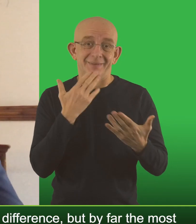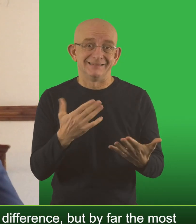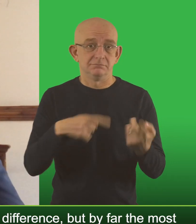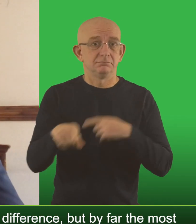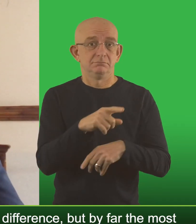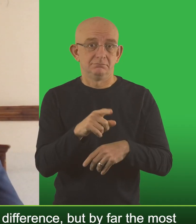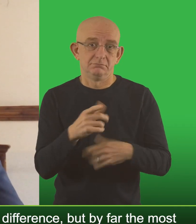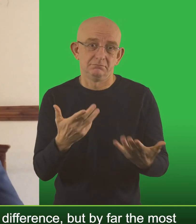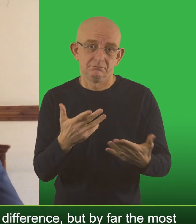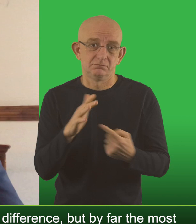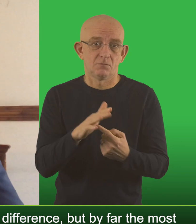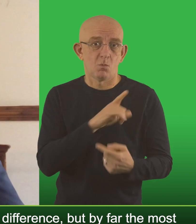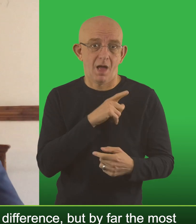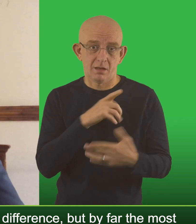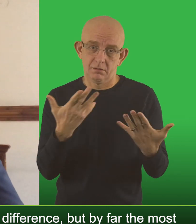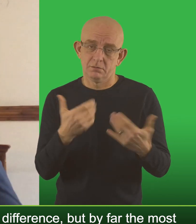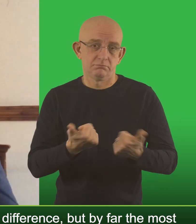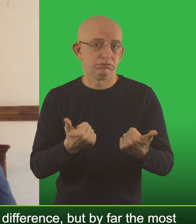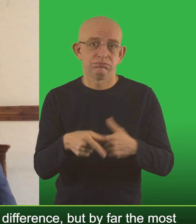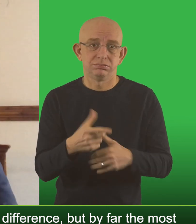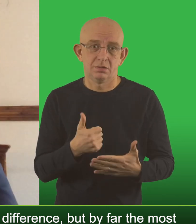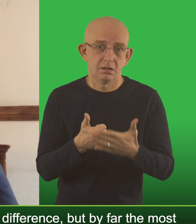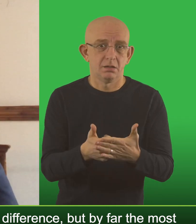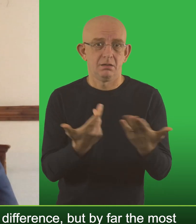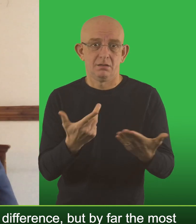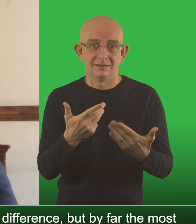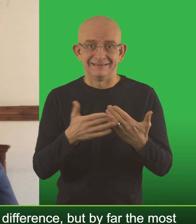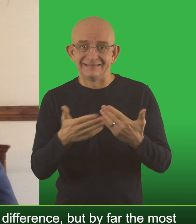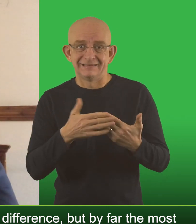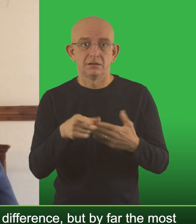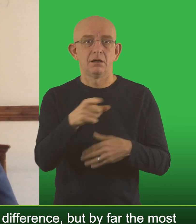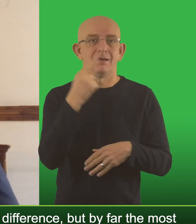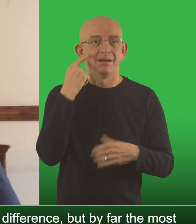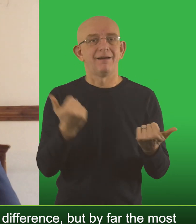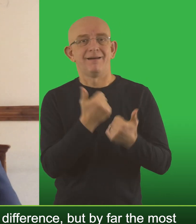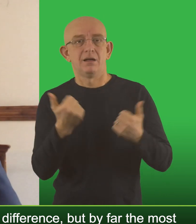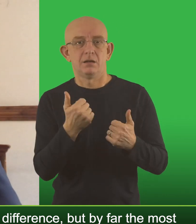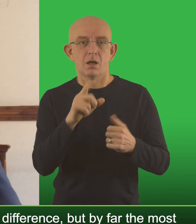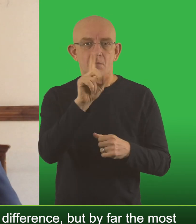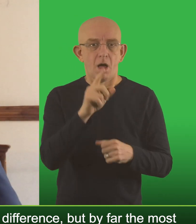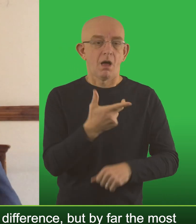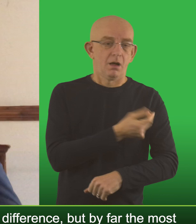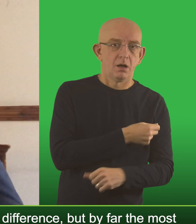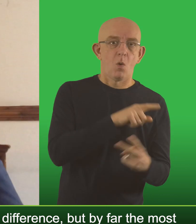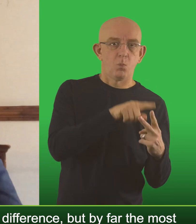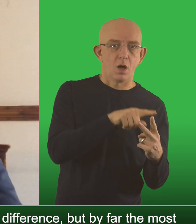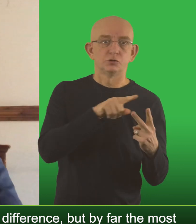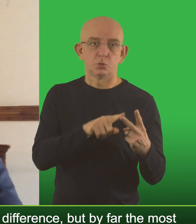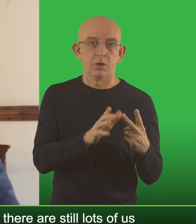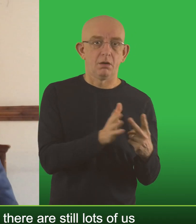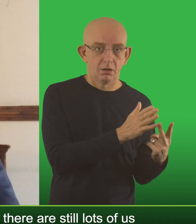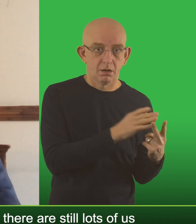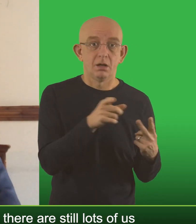Please do it because again it makes a difference but by far the most important thing in the space of vaccination is dose